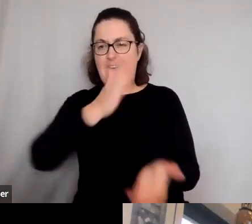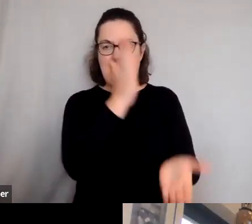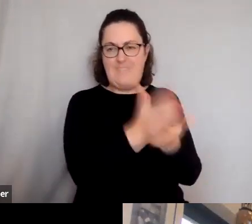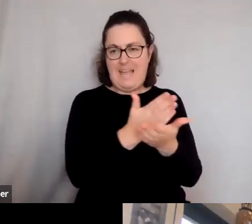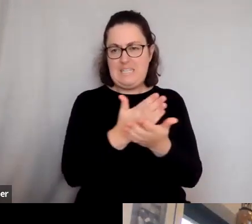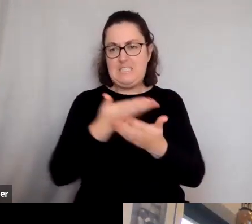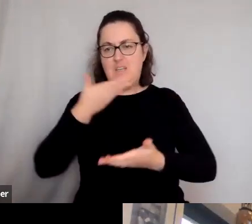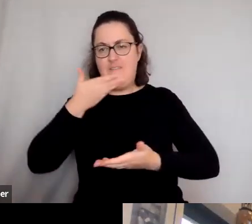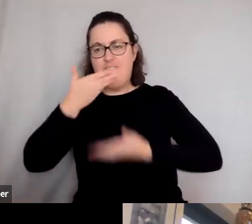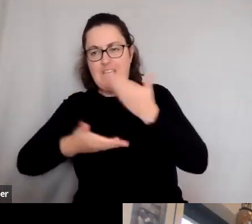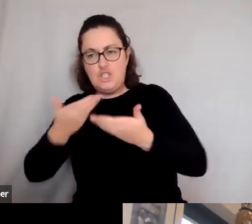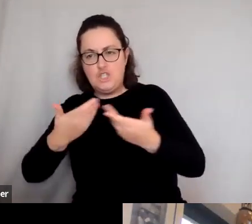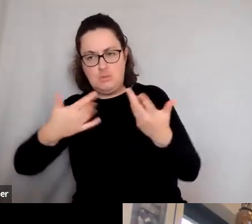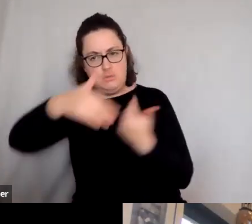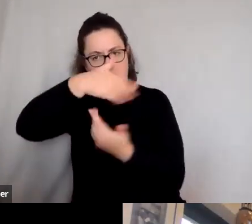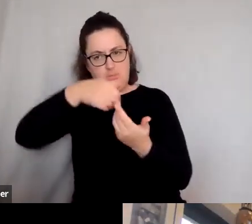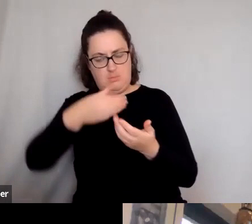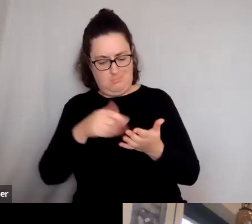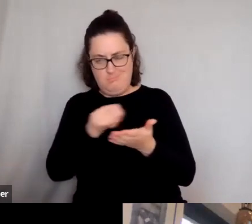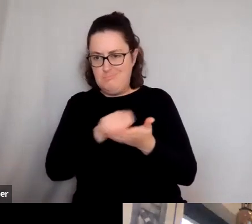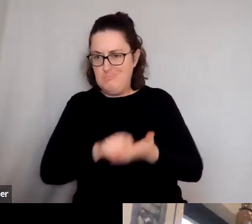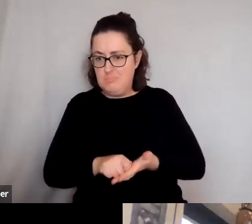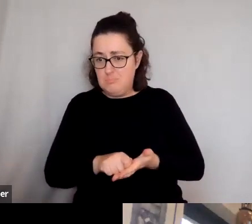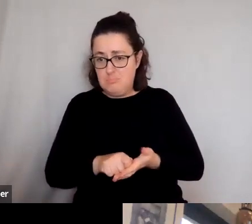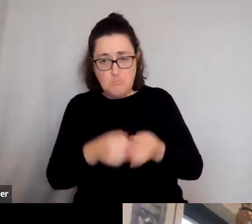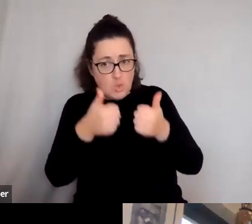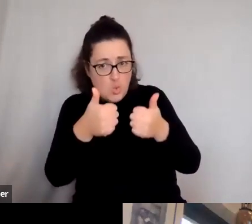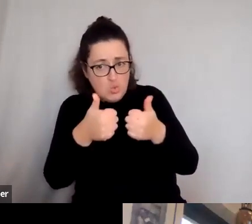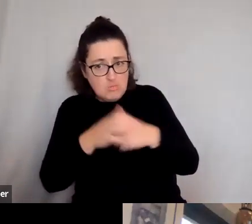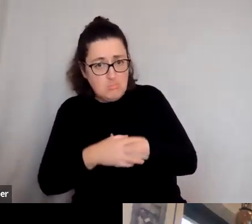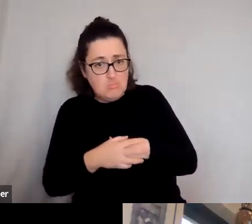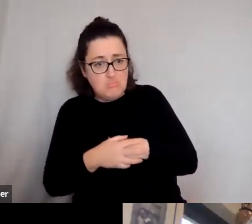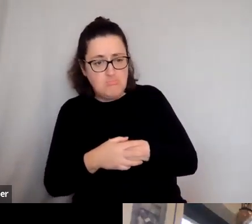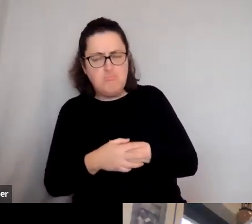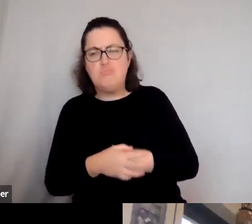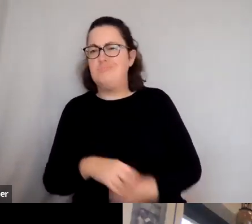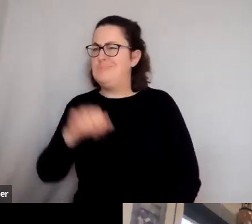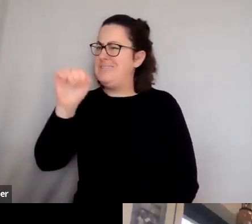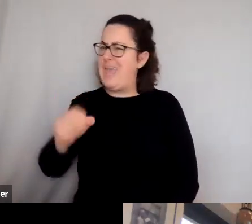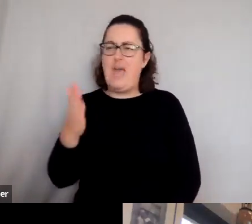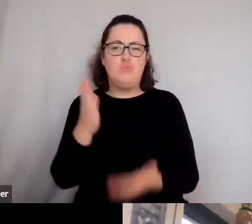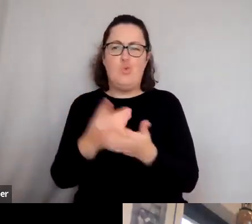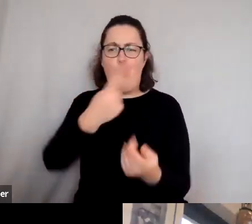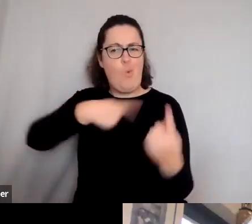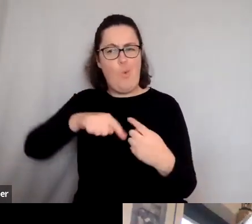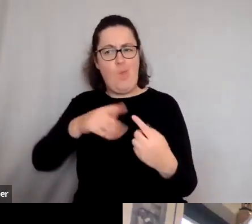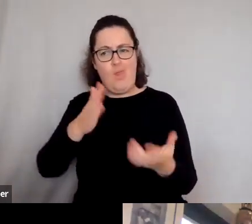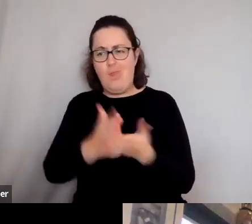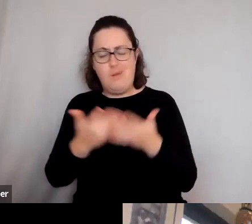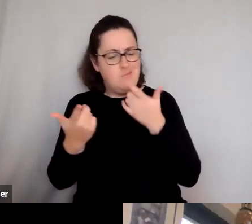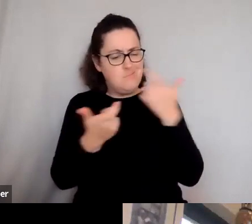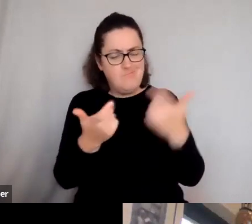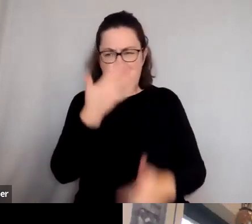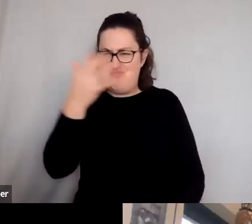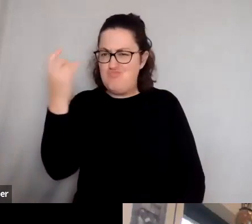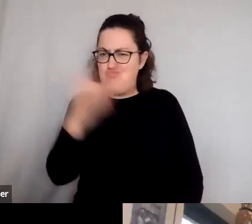you think that's a good thing? Or hugely, you know, I'm, you know, I'm sure that we could all get together and find some absolute rubbish novels about